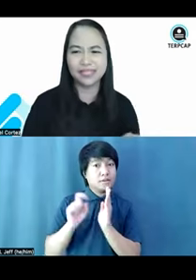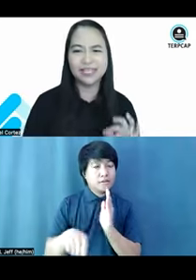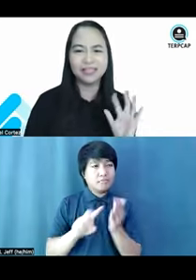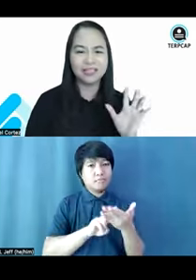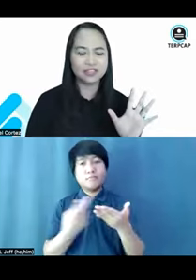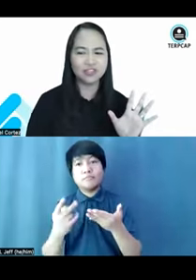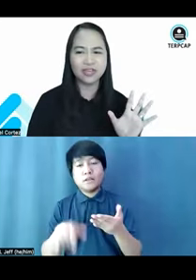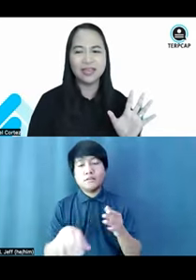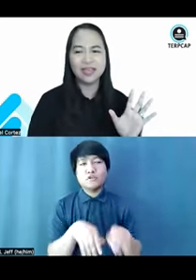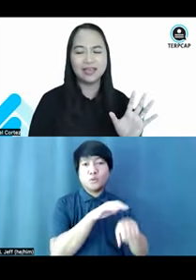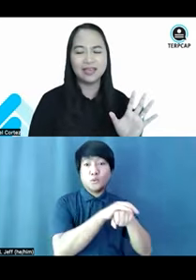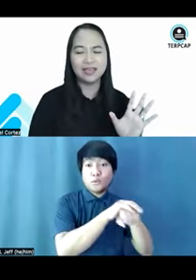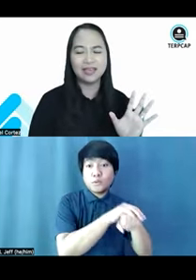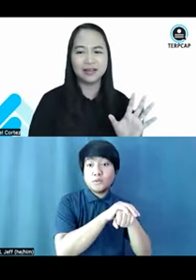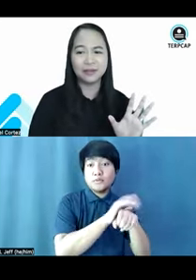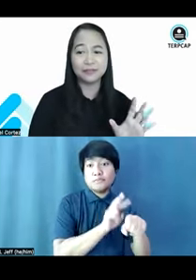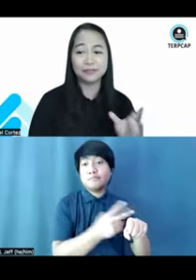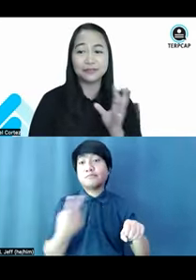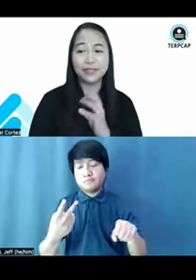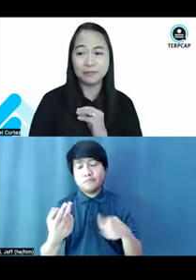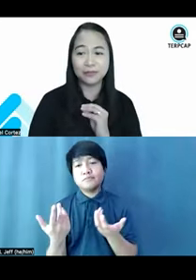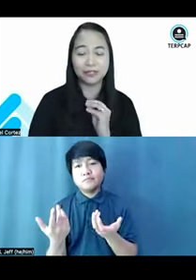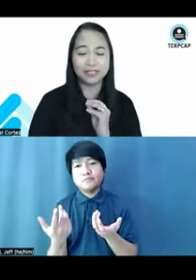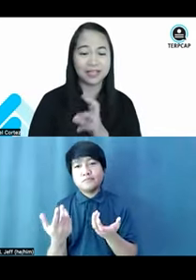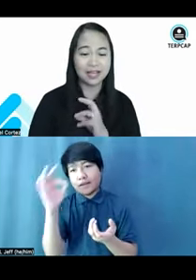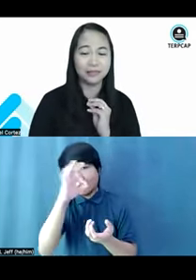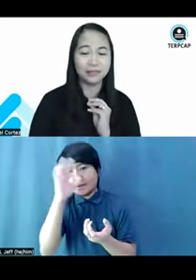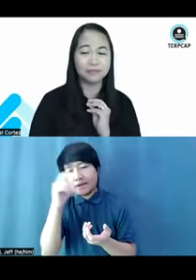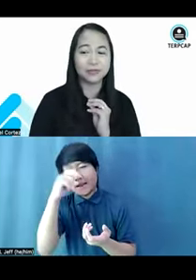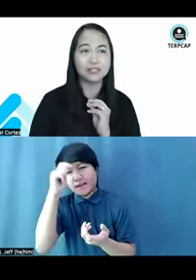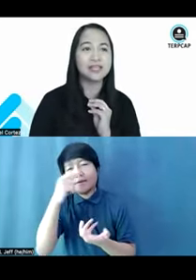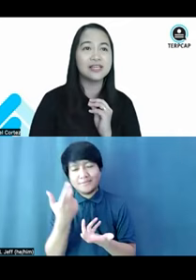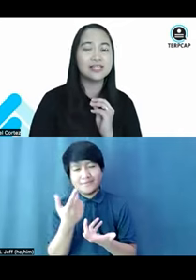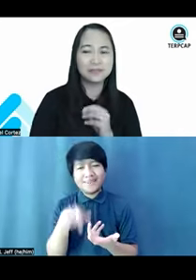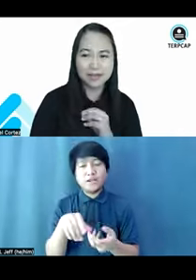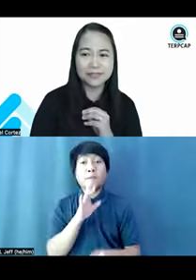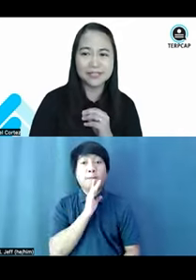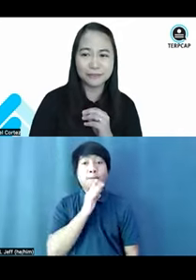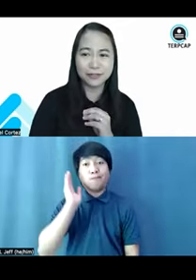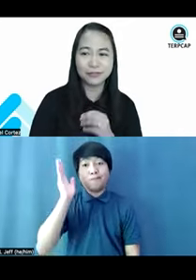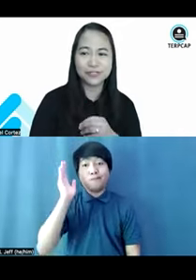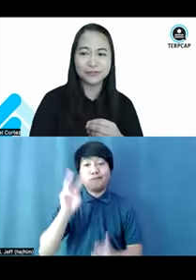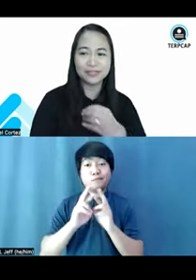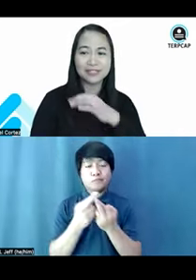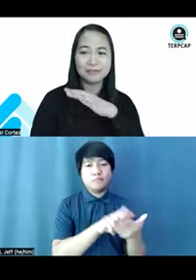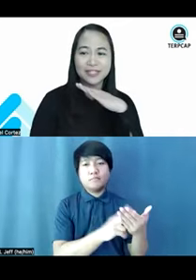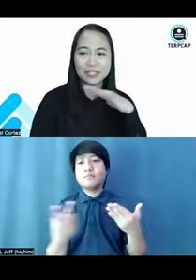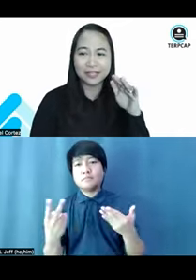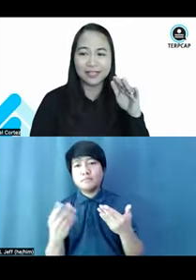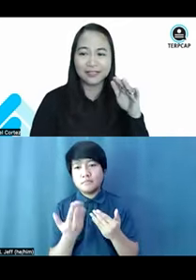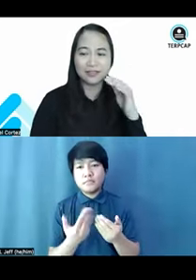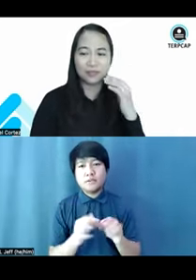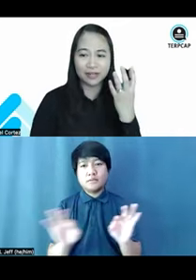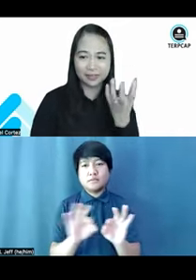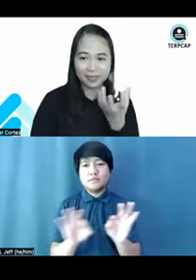between English and Filipino or Tagalog? Because sometimes it's difficult for us to really speak in